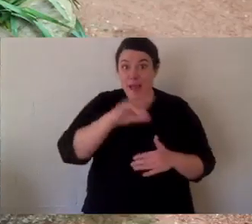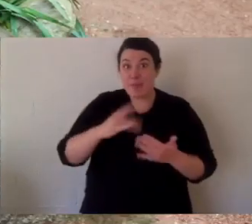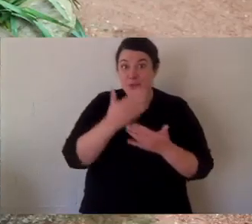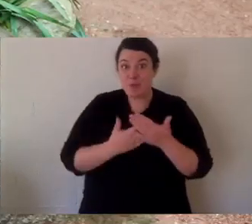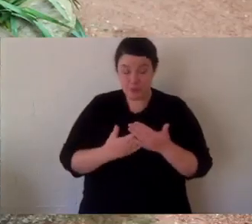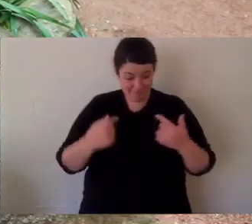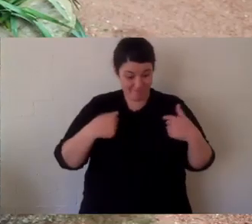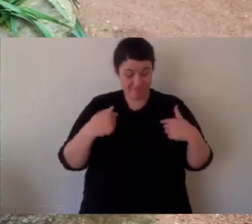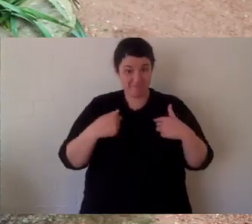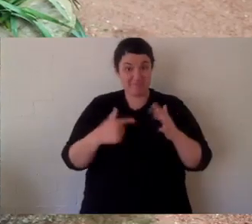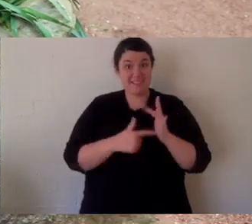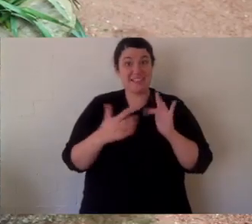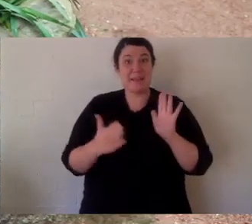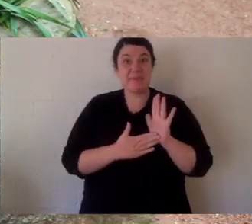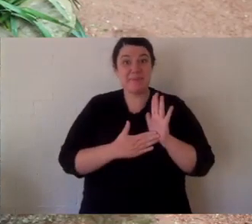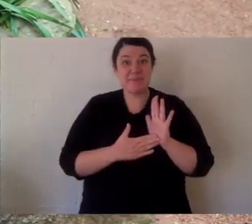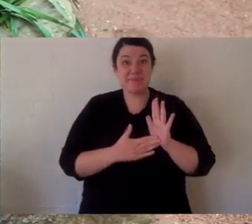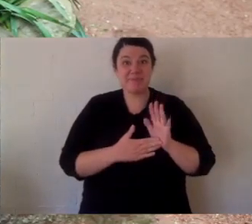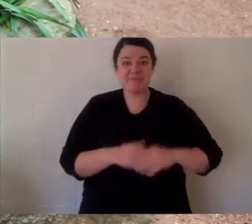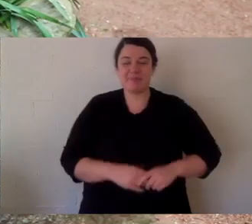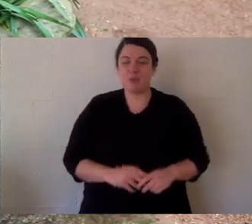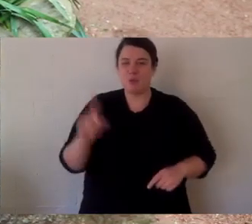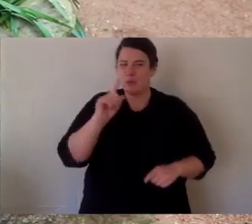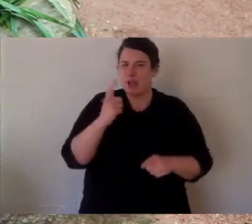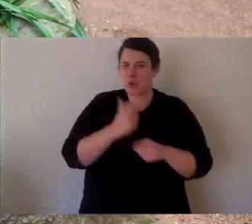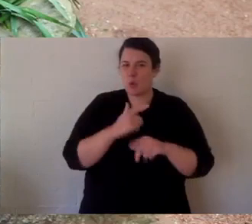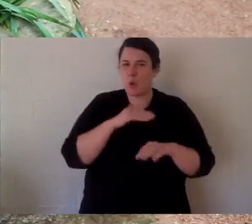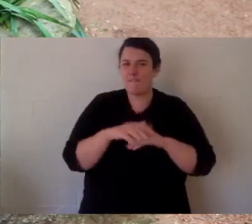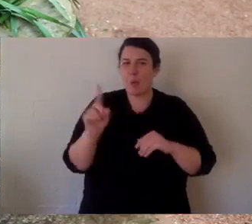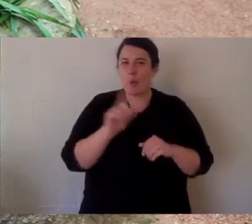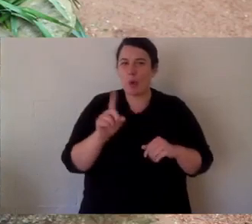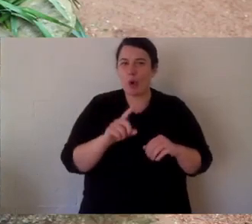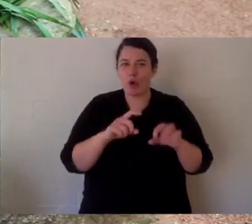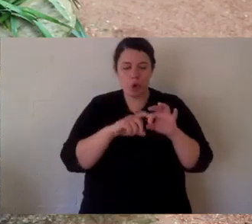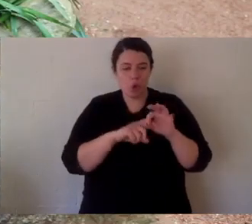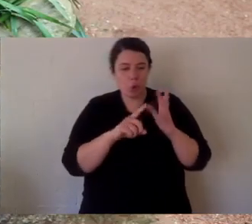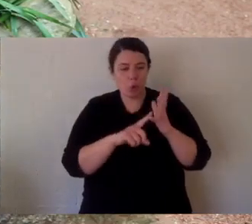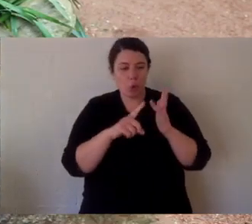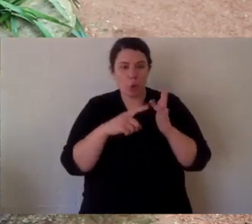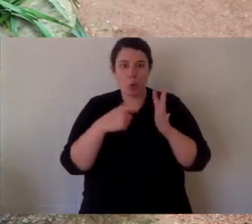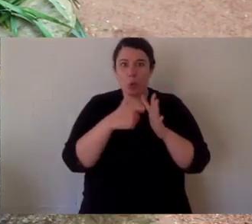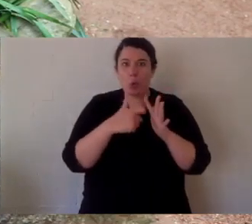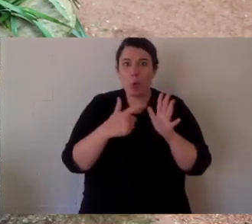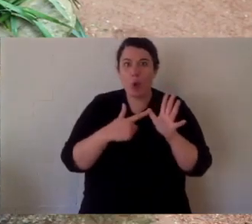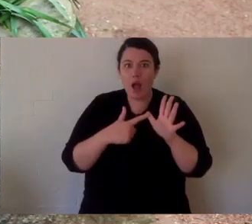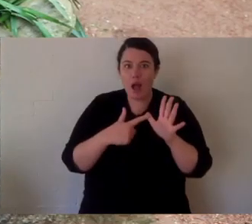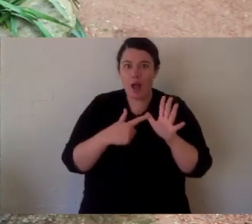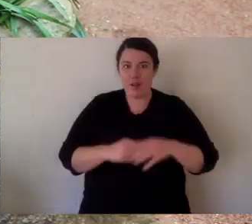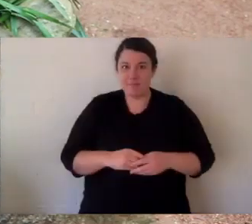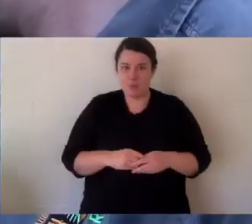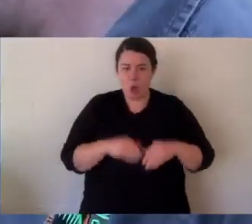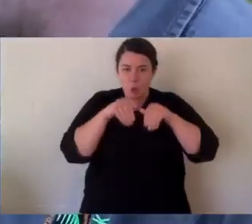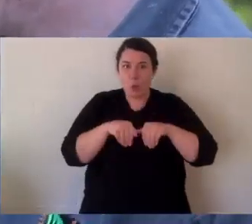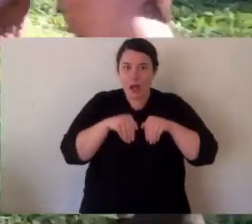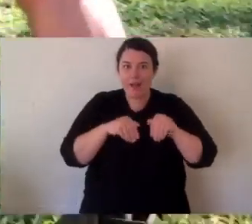Hi everyone, welcome to Animal Tales with Tim Faulkner, that's me, and today I'm talking about quokkas.